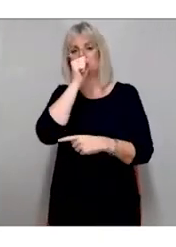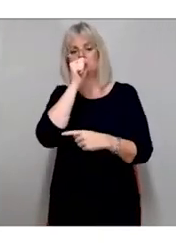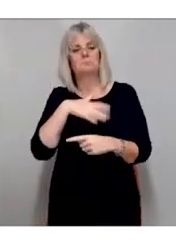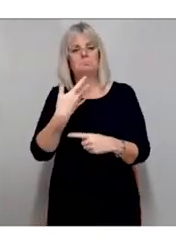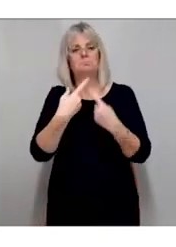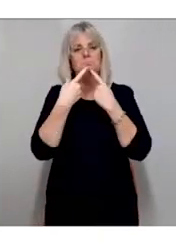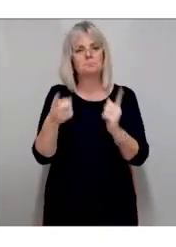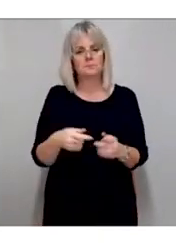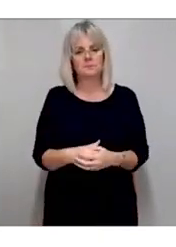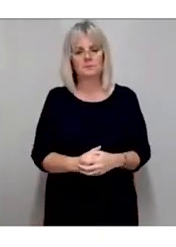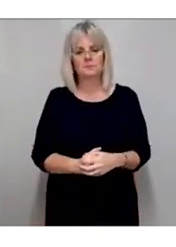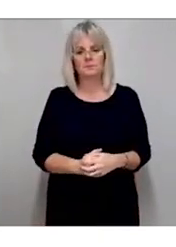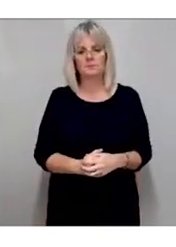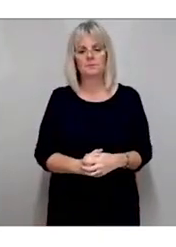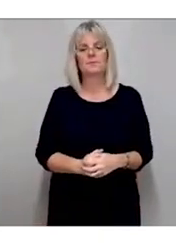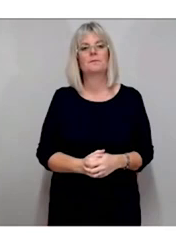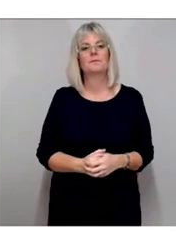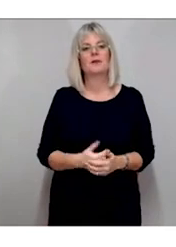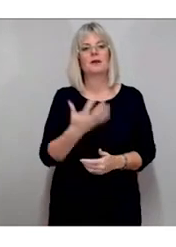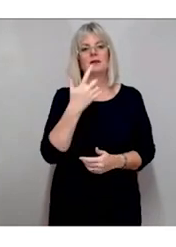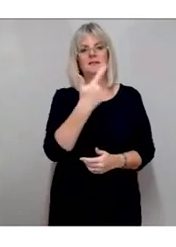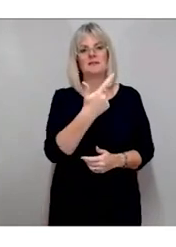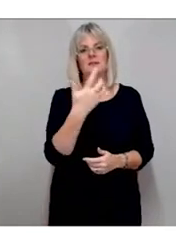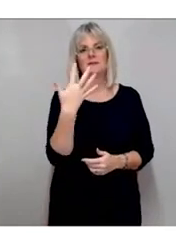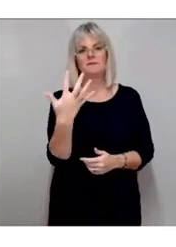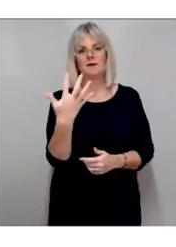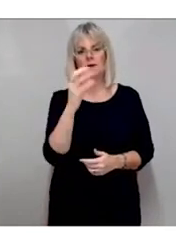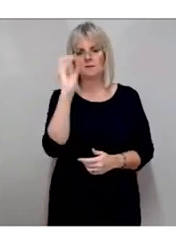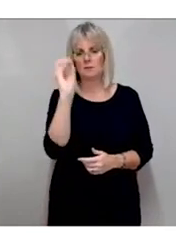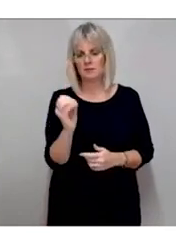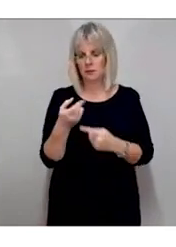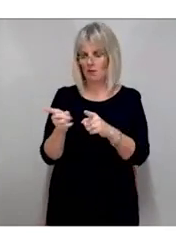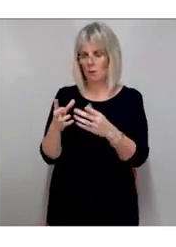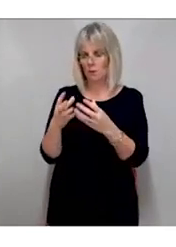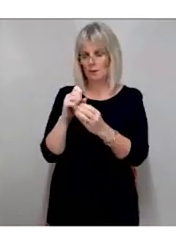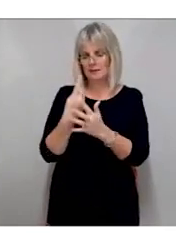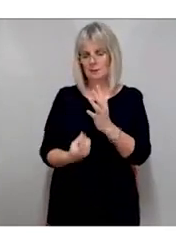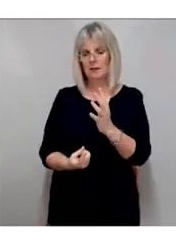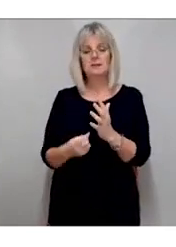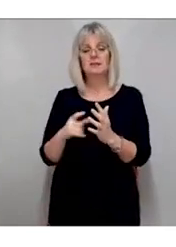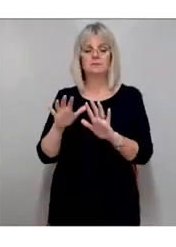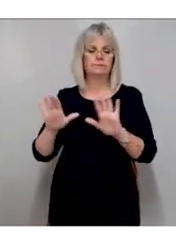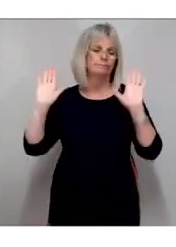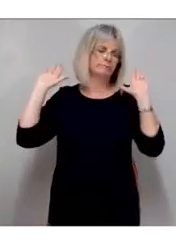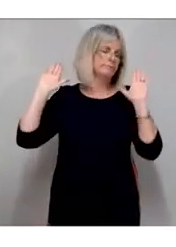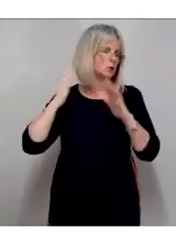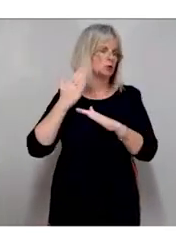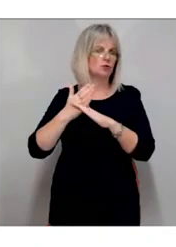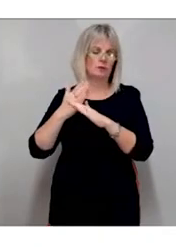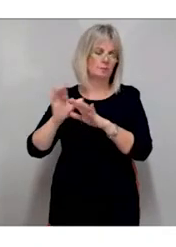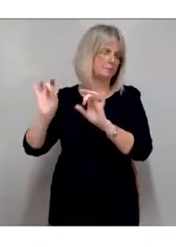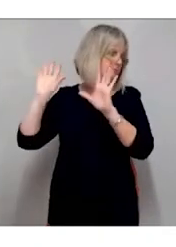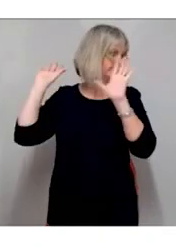75% of people with a disability have walked away from either a business or a job, due to barriers associated with